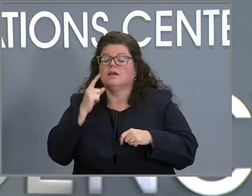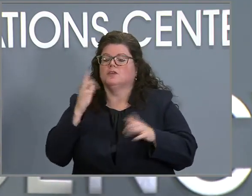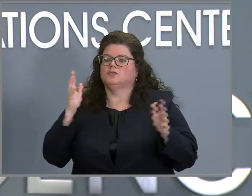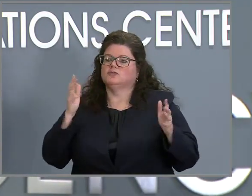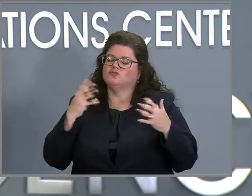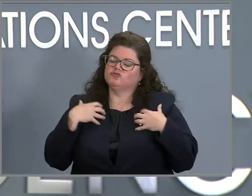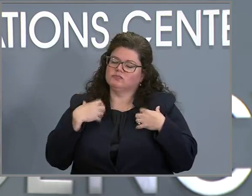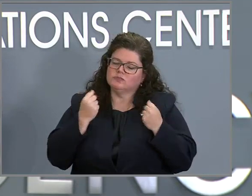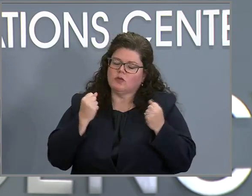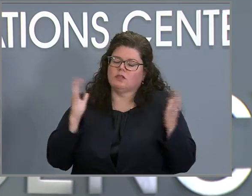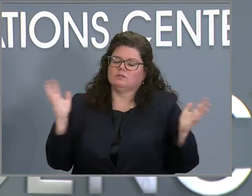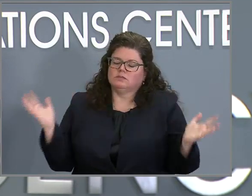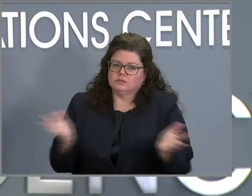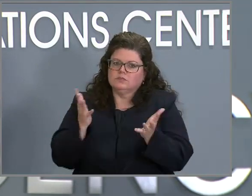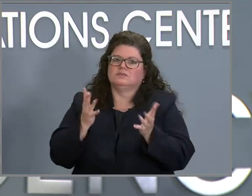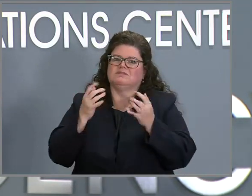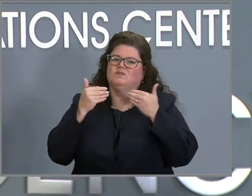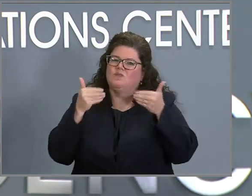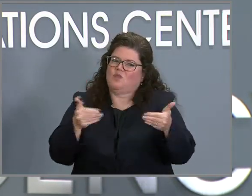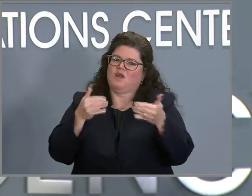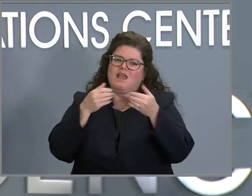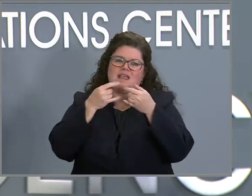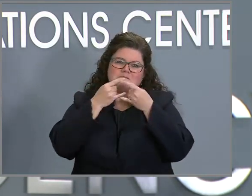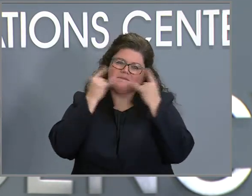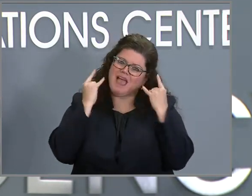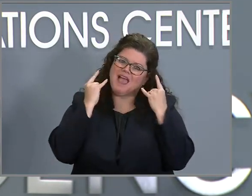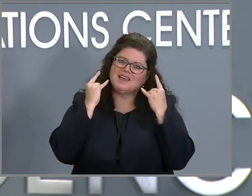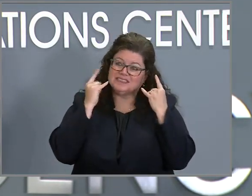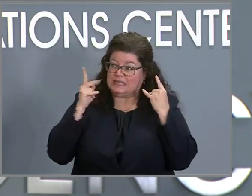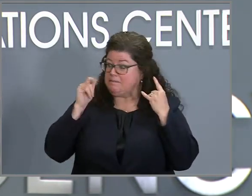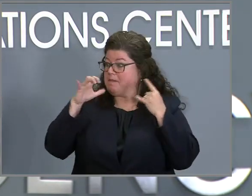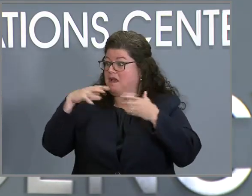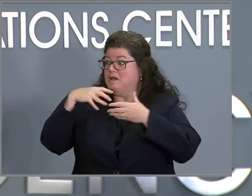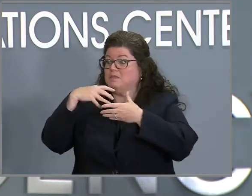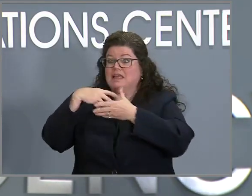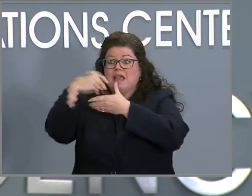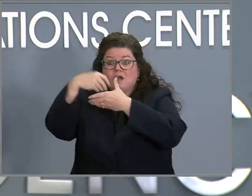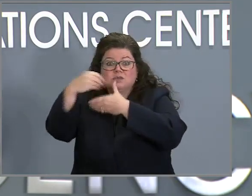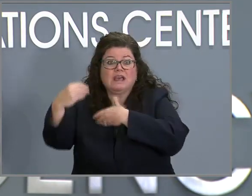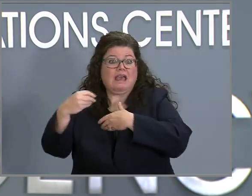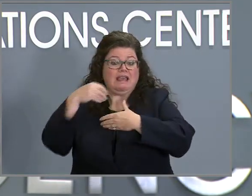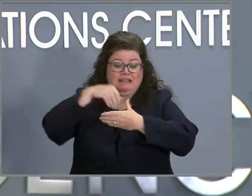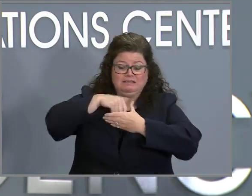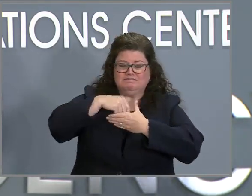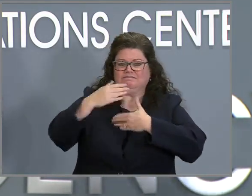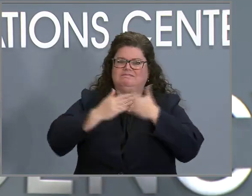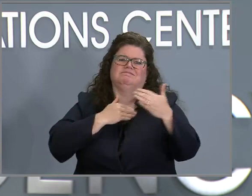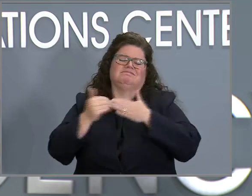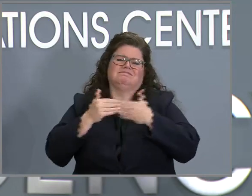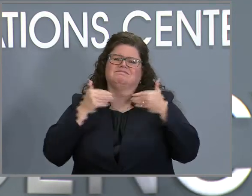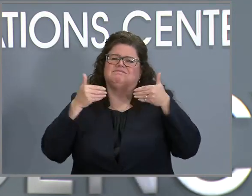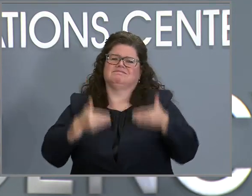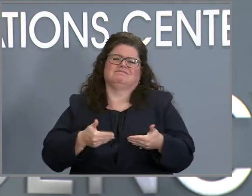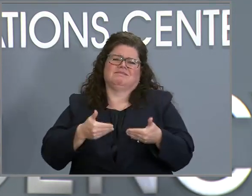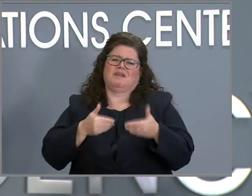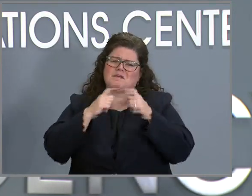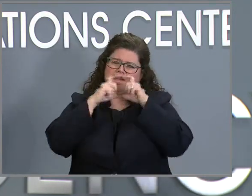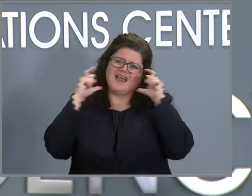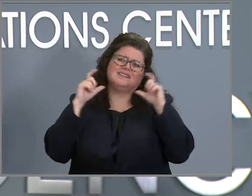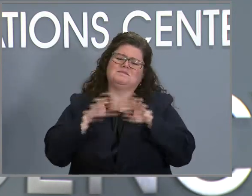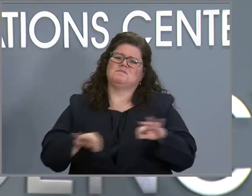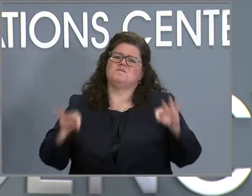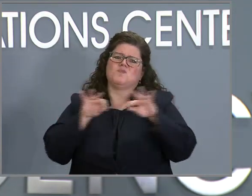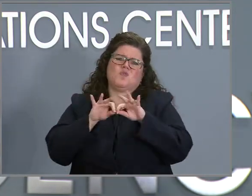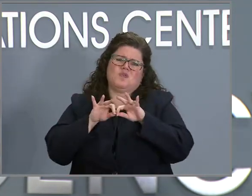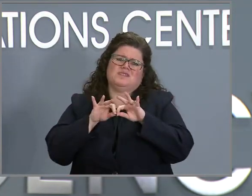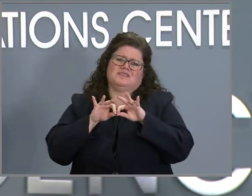recommend mask when you're in a public place inside and for just people to use their common sense.